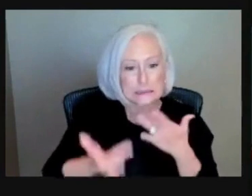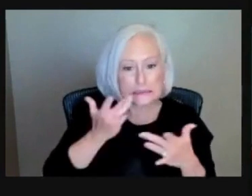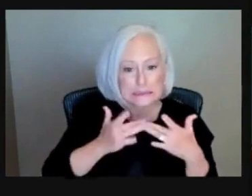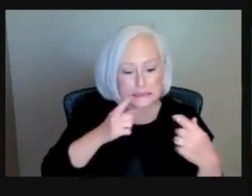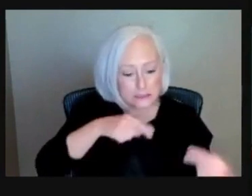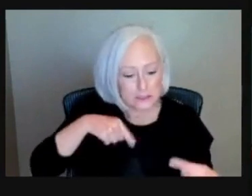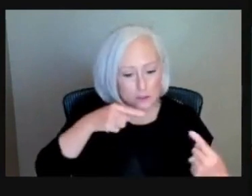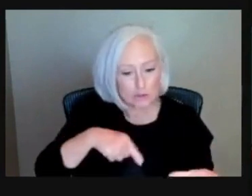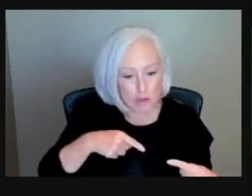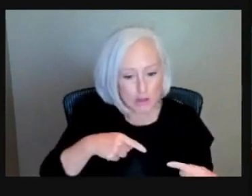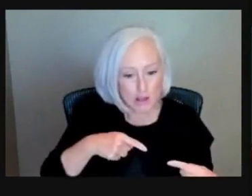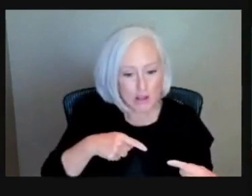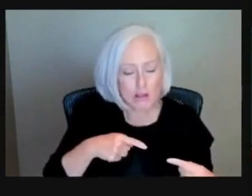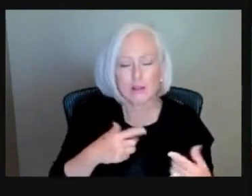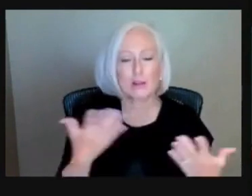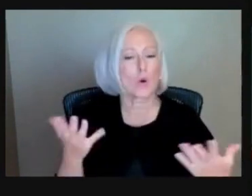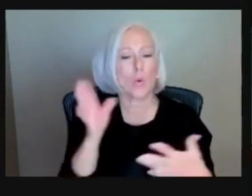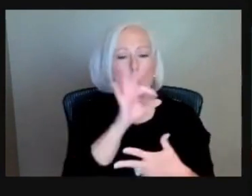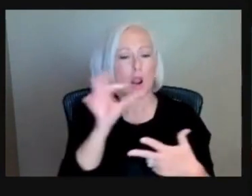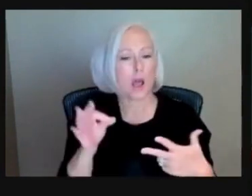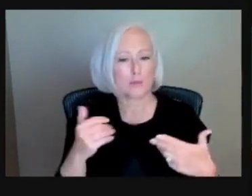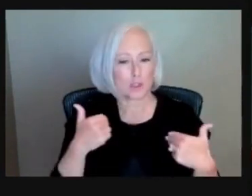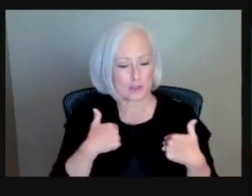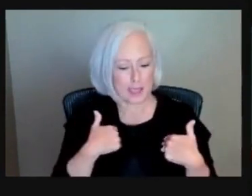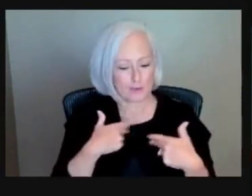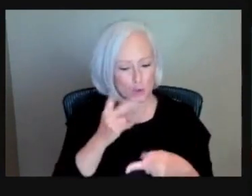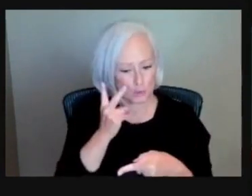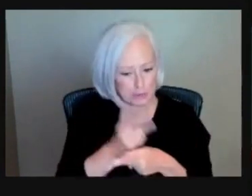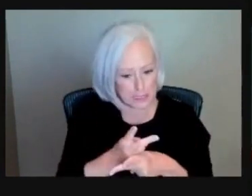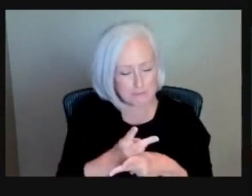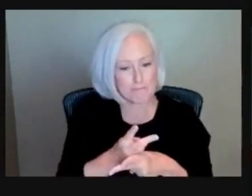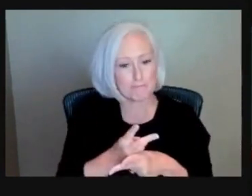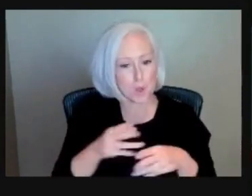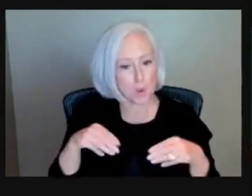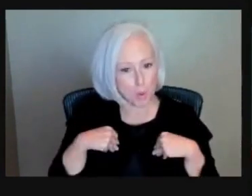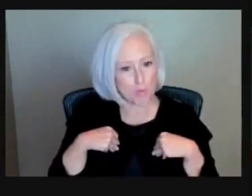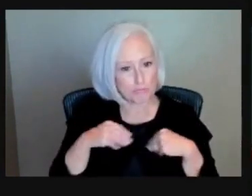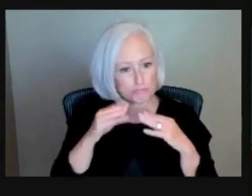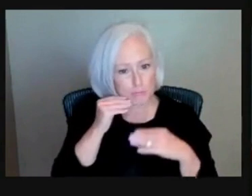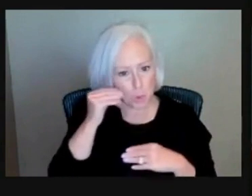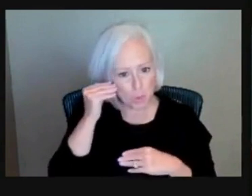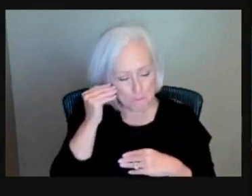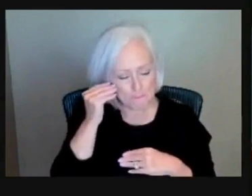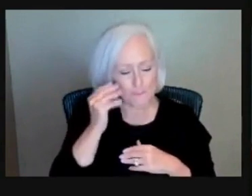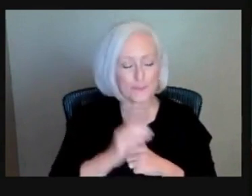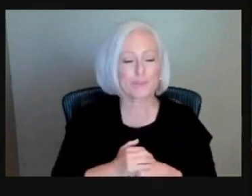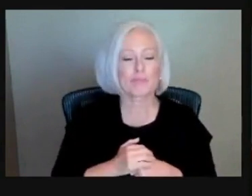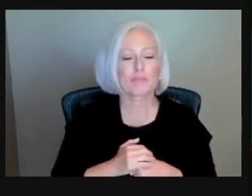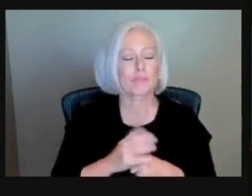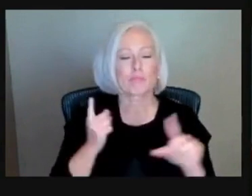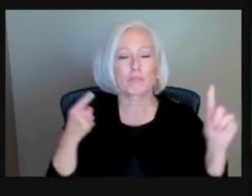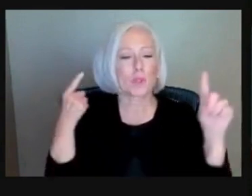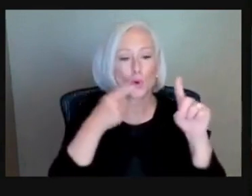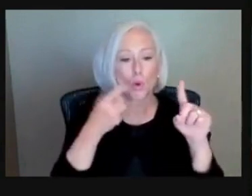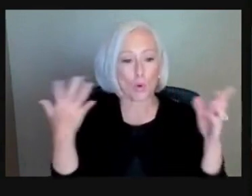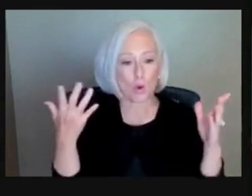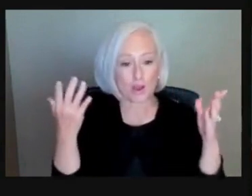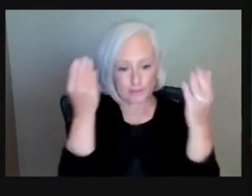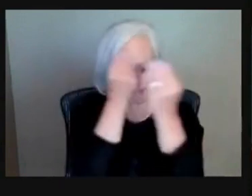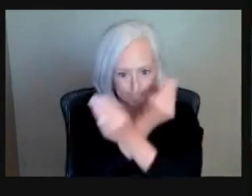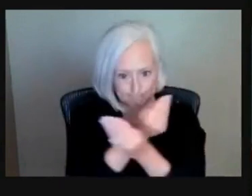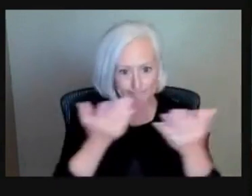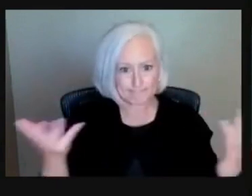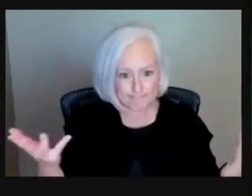options are. So today's purpose is again, educating homeowners and potential homeowners.